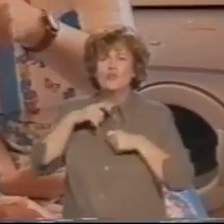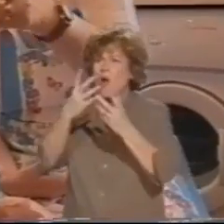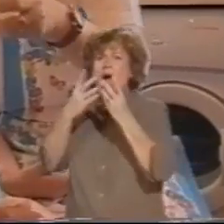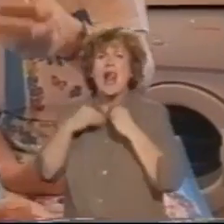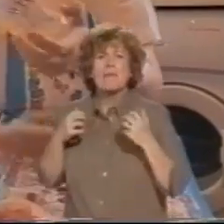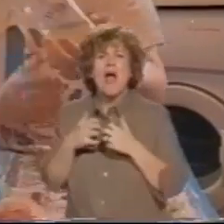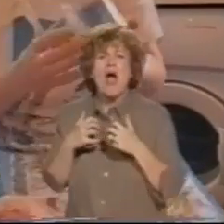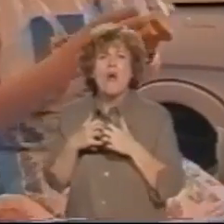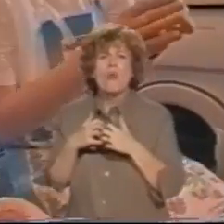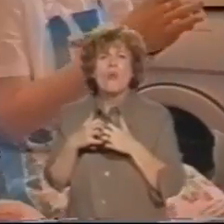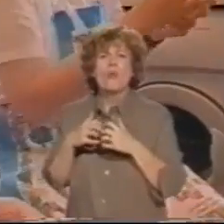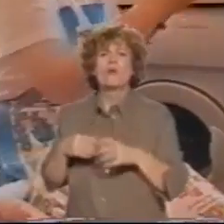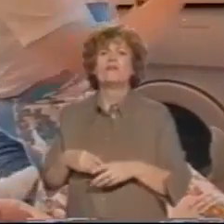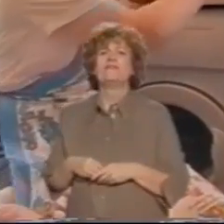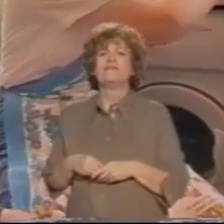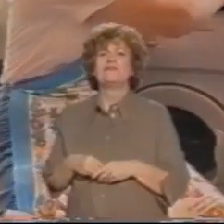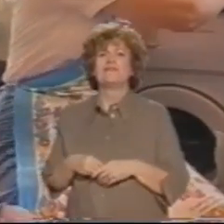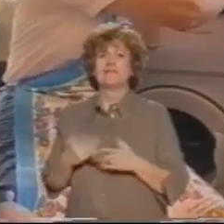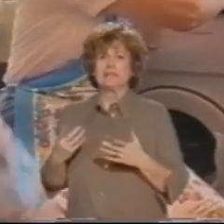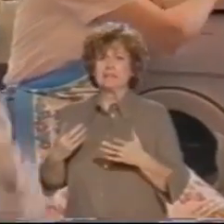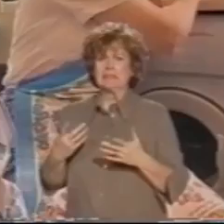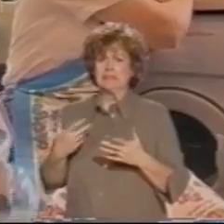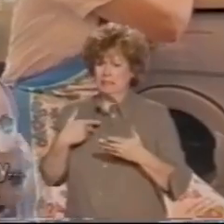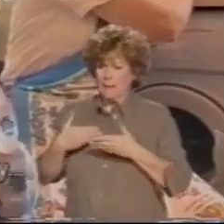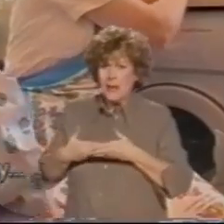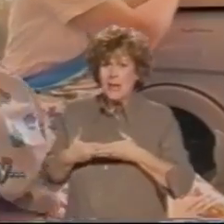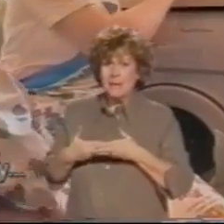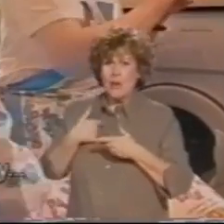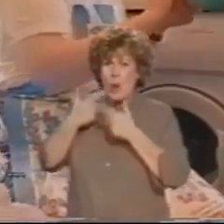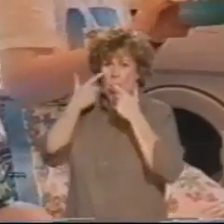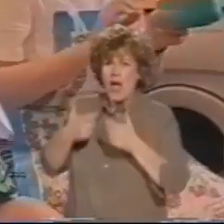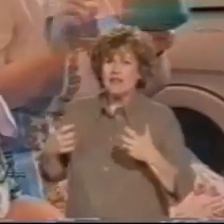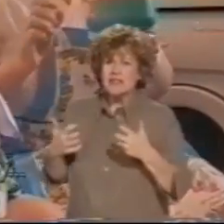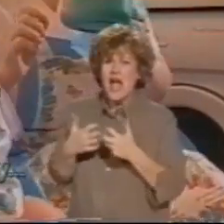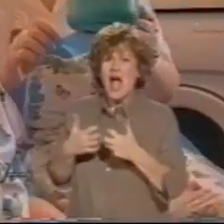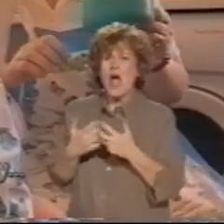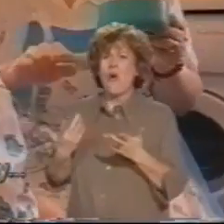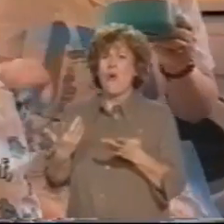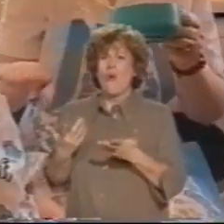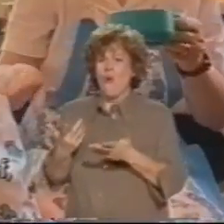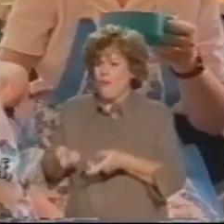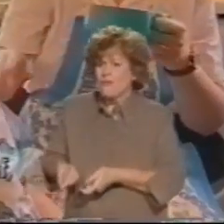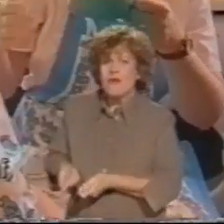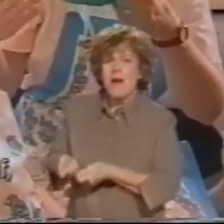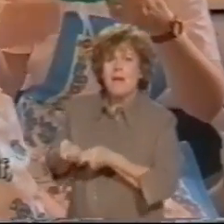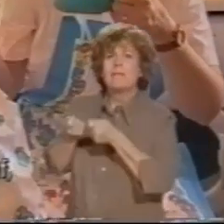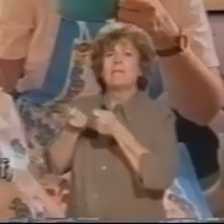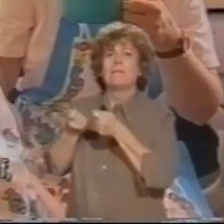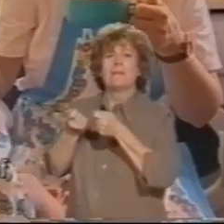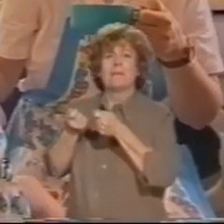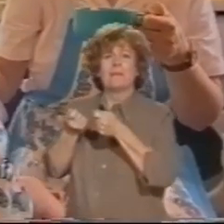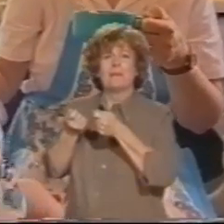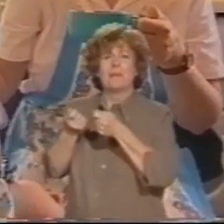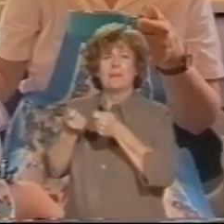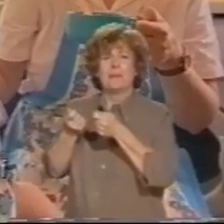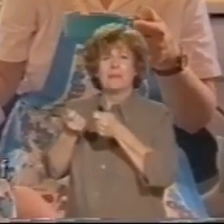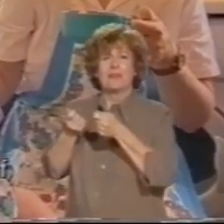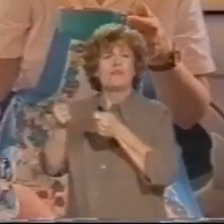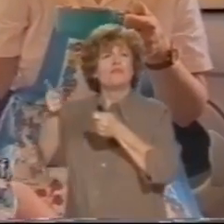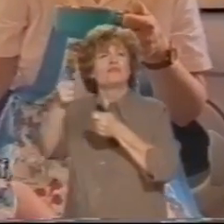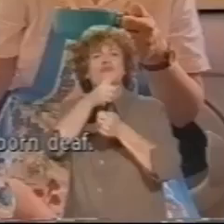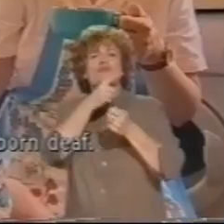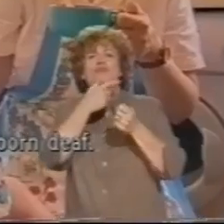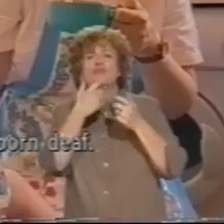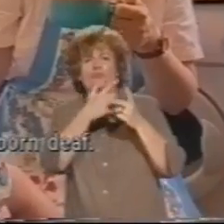How I can learn to look after my baby? How to bring up the baby? It's all for hearing. But there's nothing